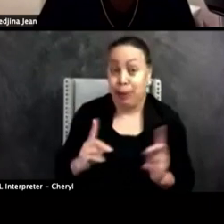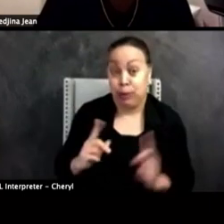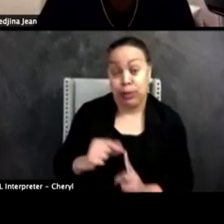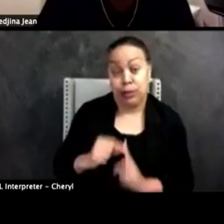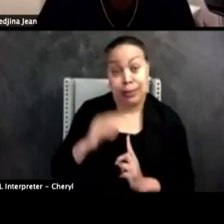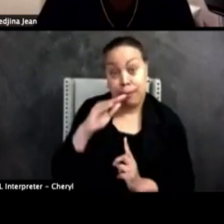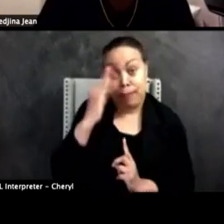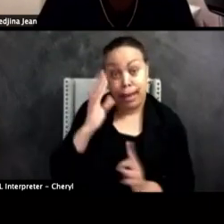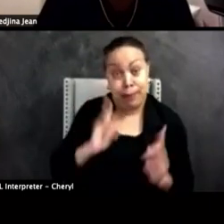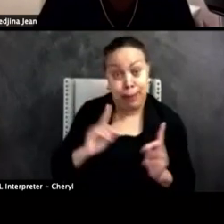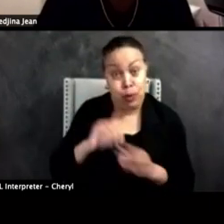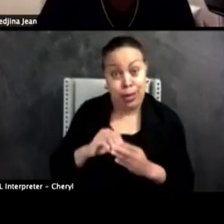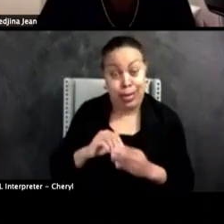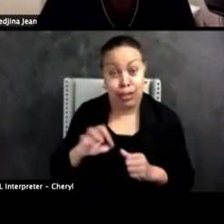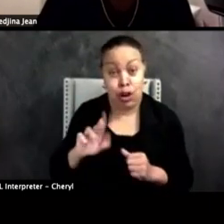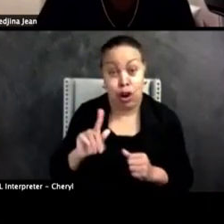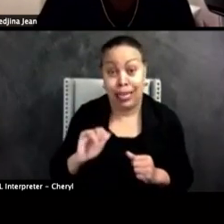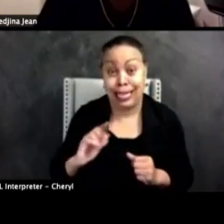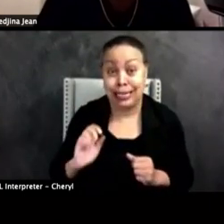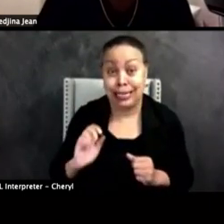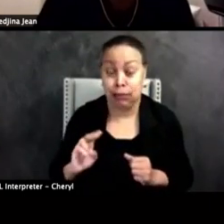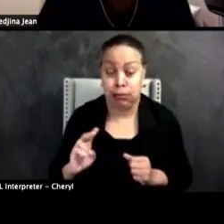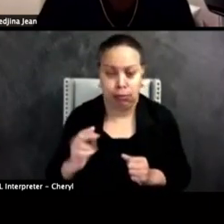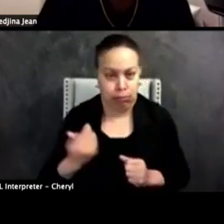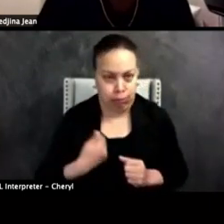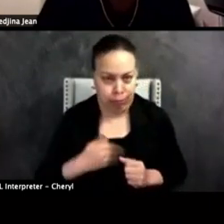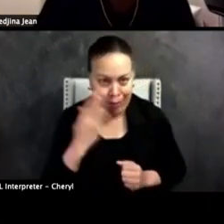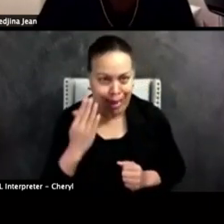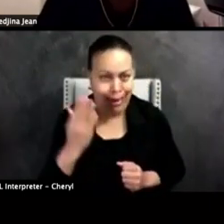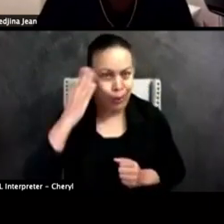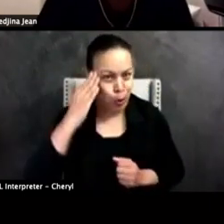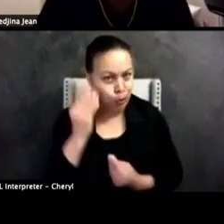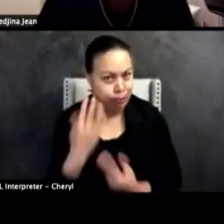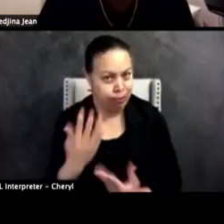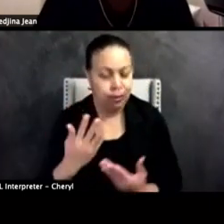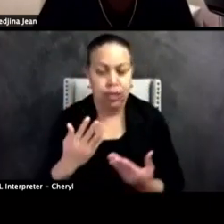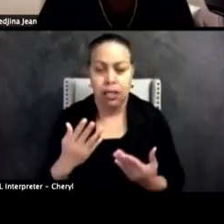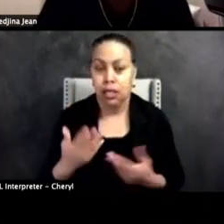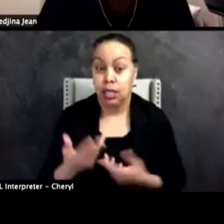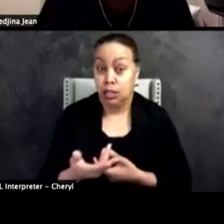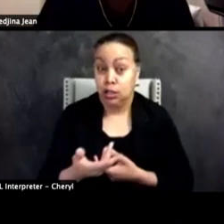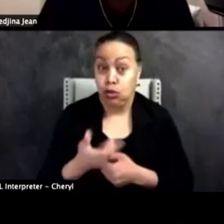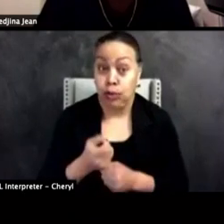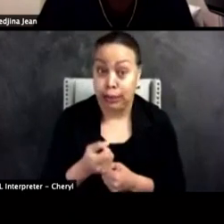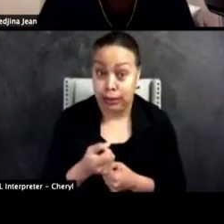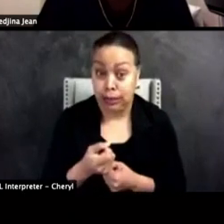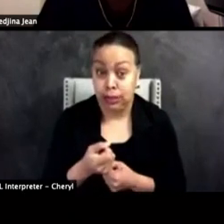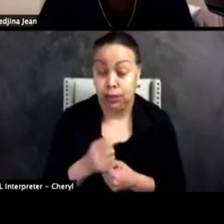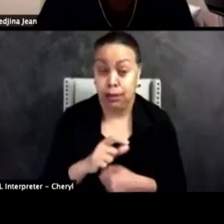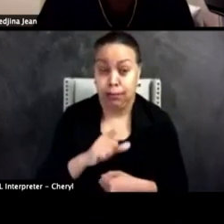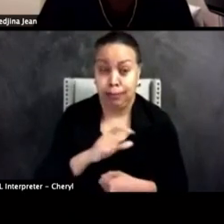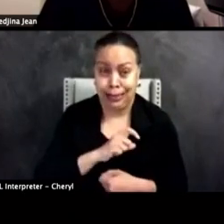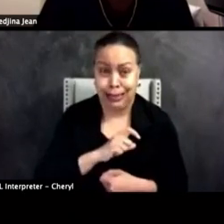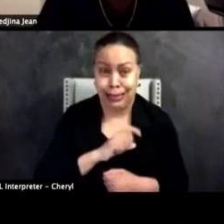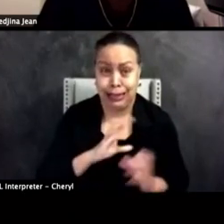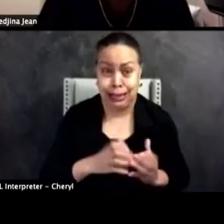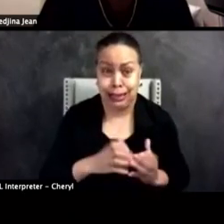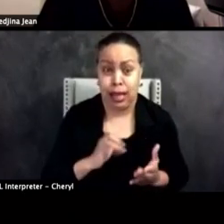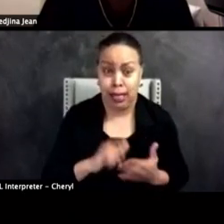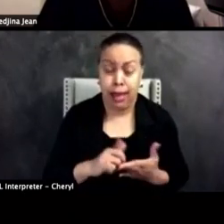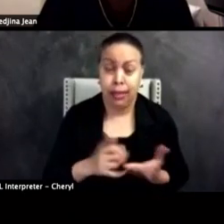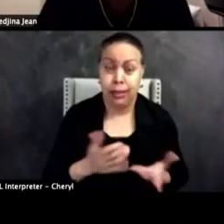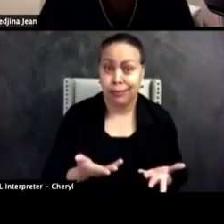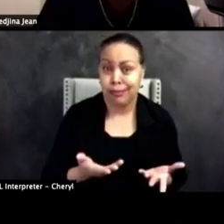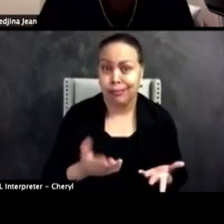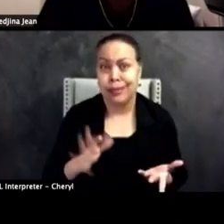Arlington, and I can say this right now as a black person within Arlington, trusting a police force that is like